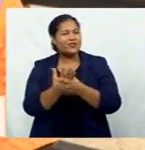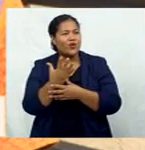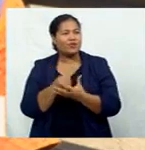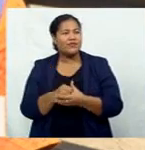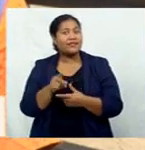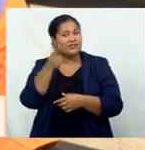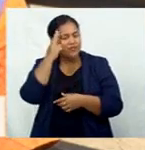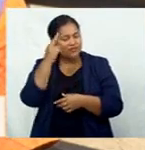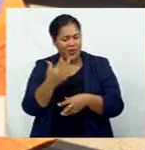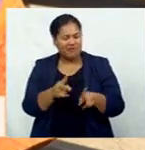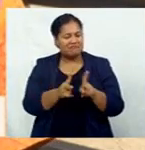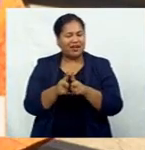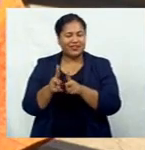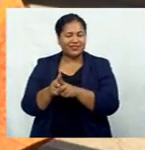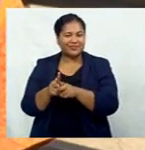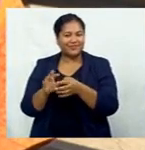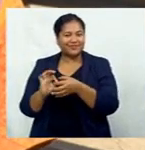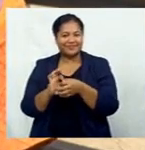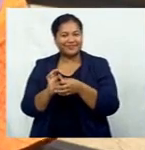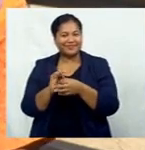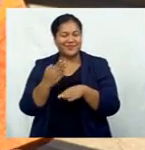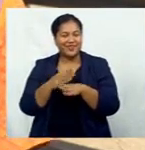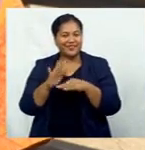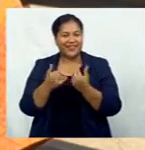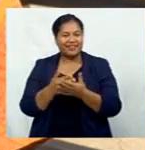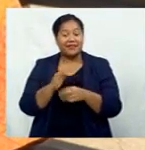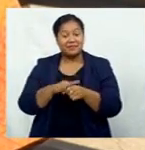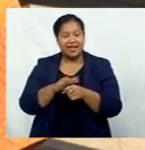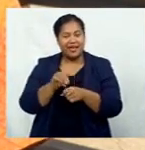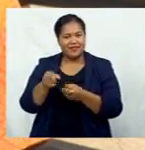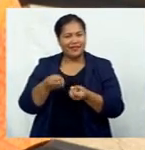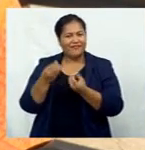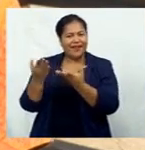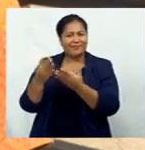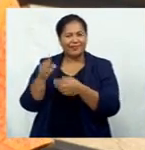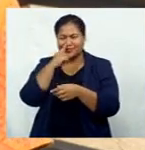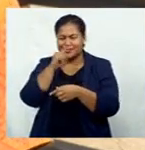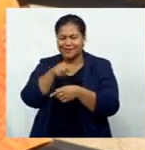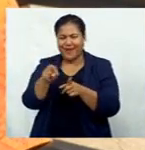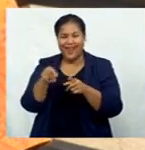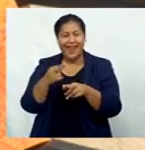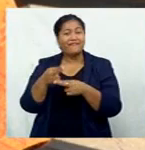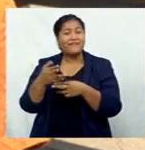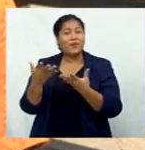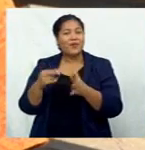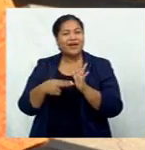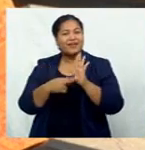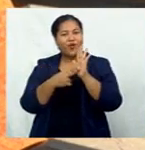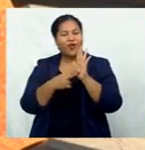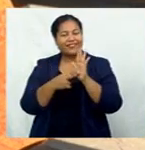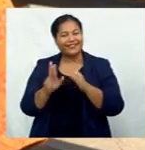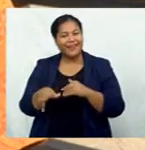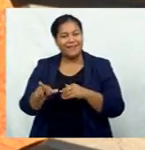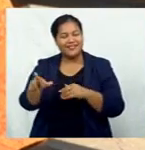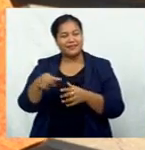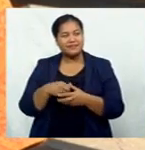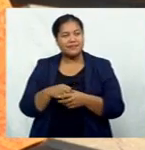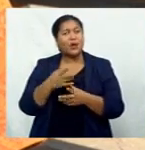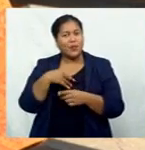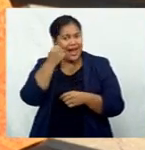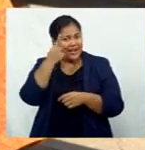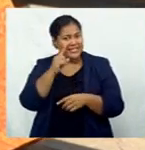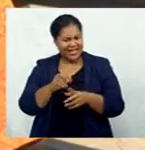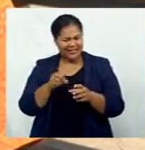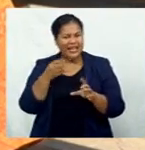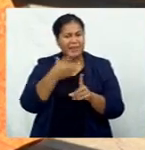firm partnership with these guys in making this available to the customers and farmers in North. We all understand the climate change, impact of